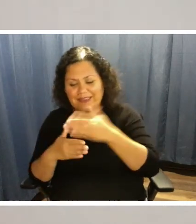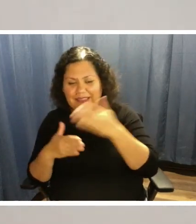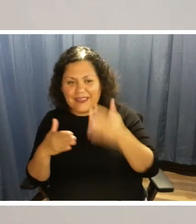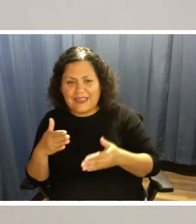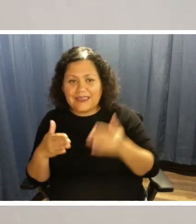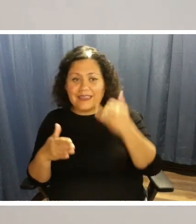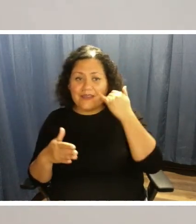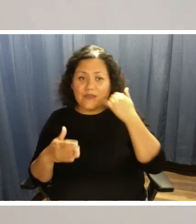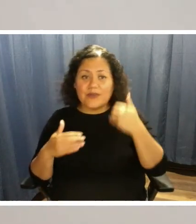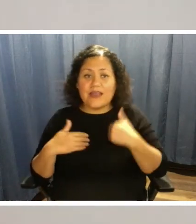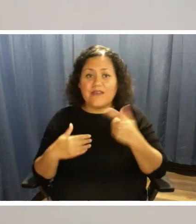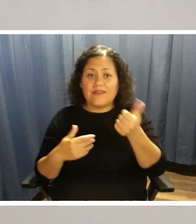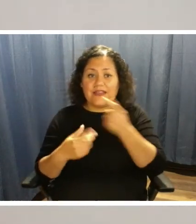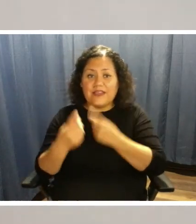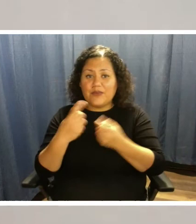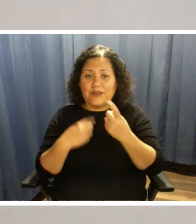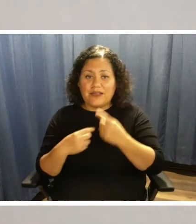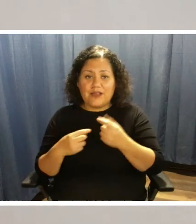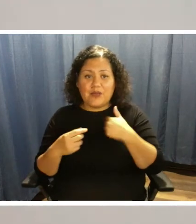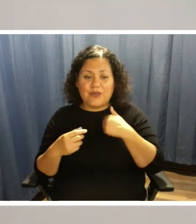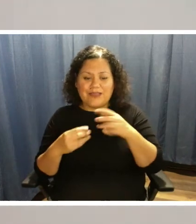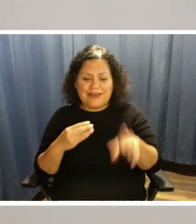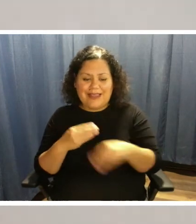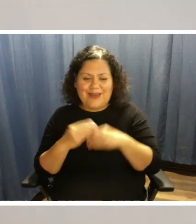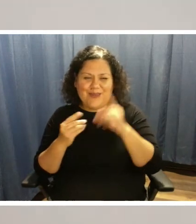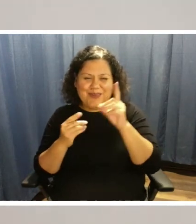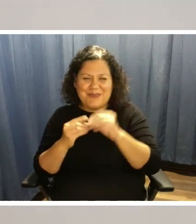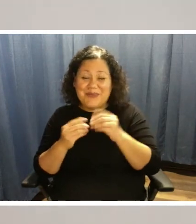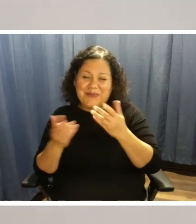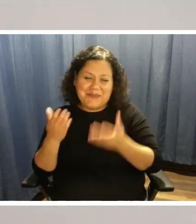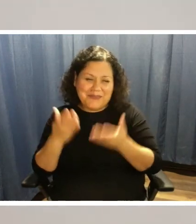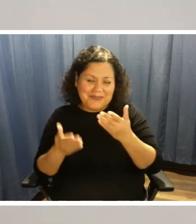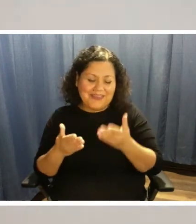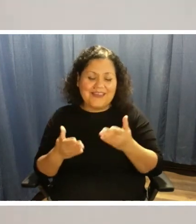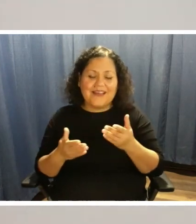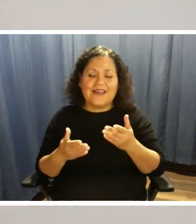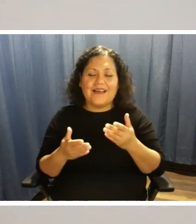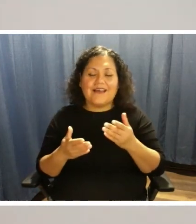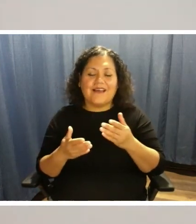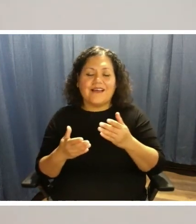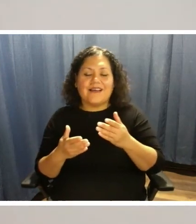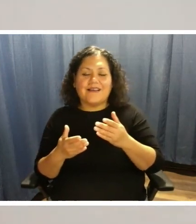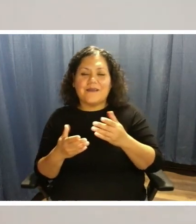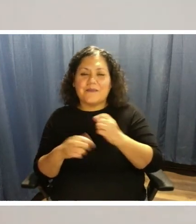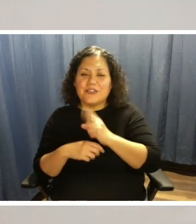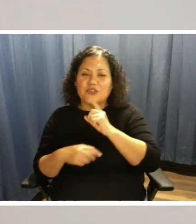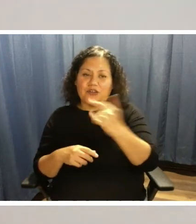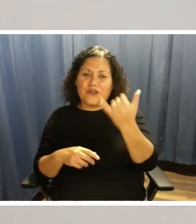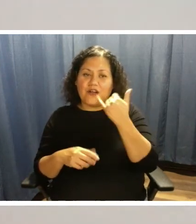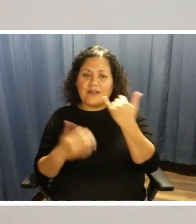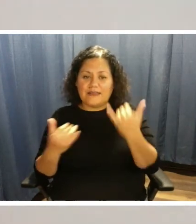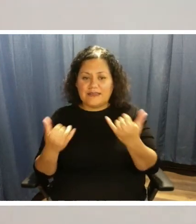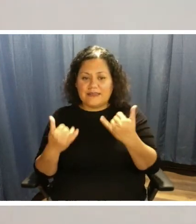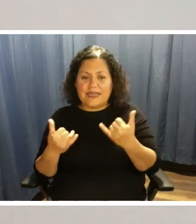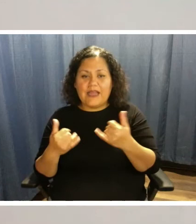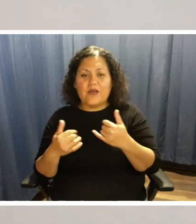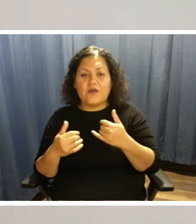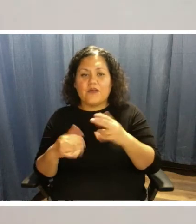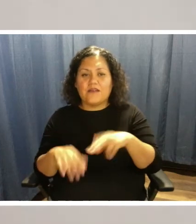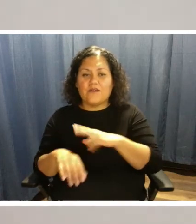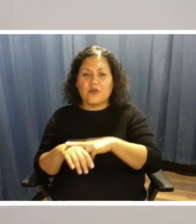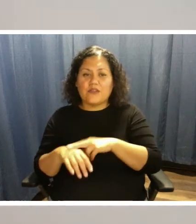do have a question and we can get one squeezed in, please make sure to call in now. And you can do that, of course, by